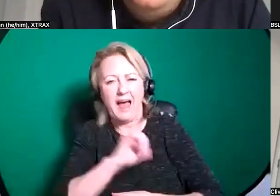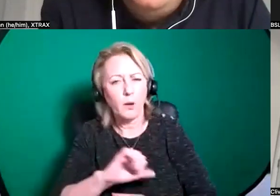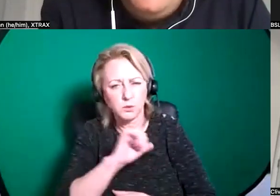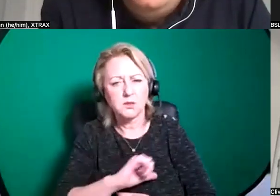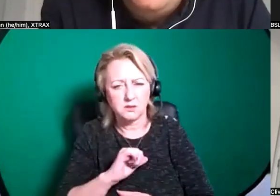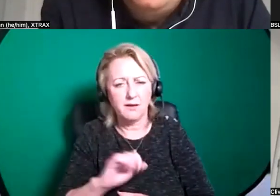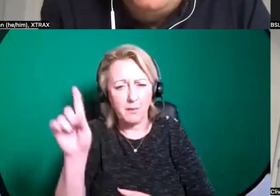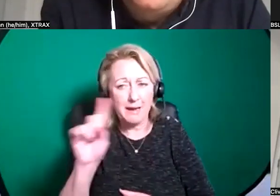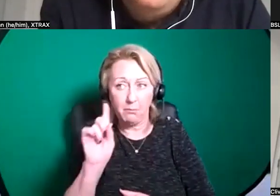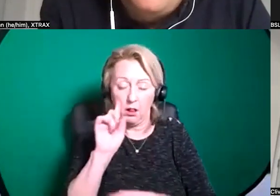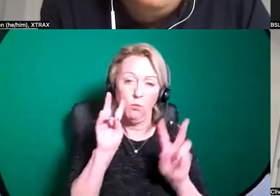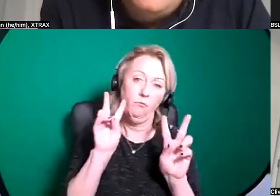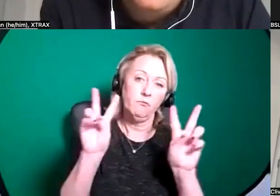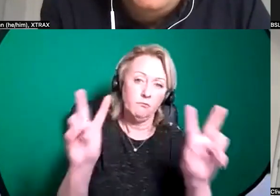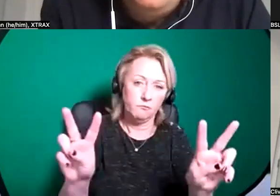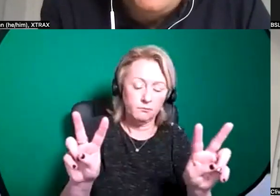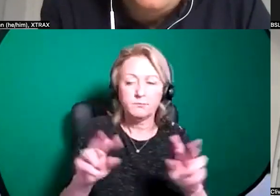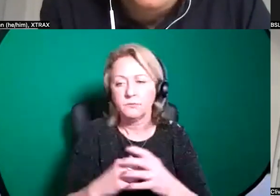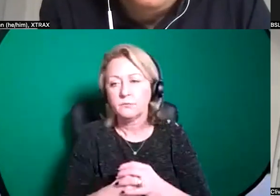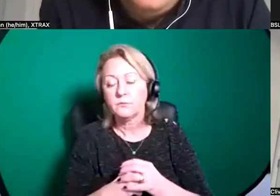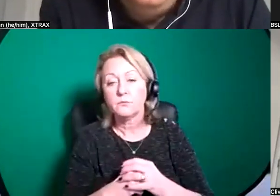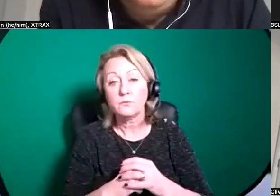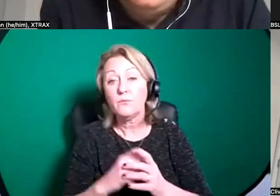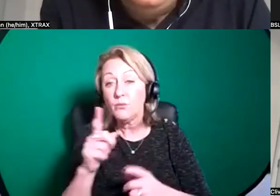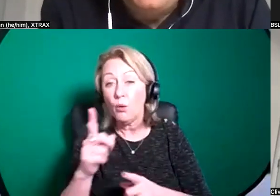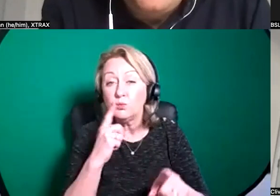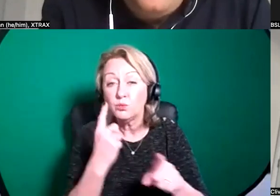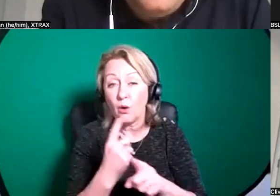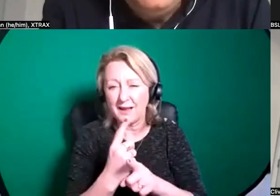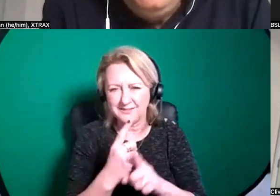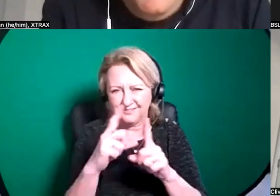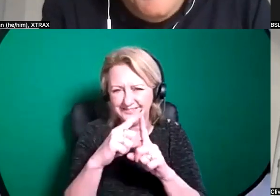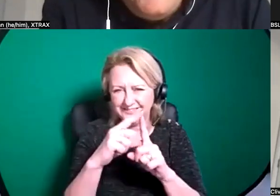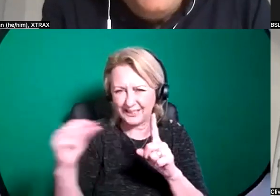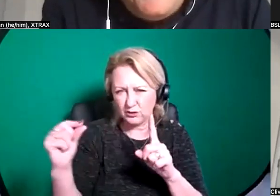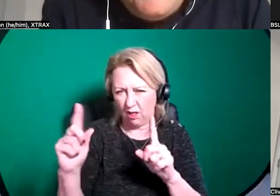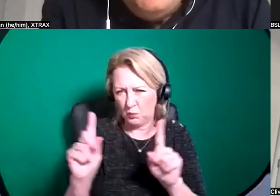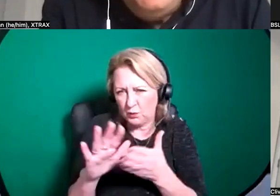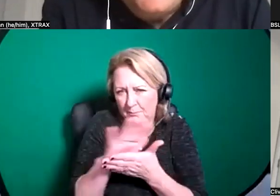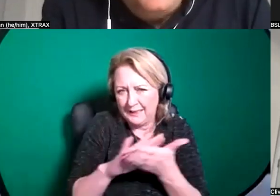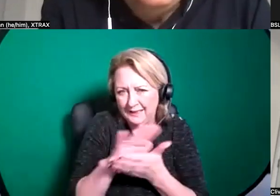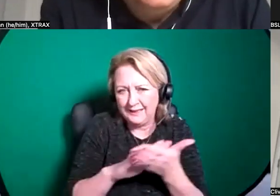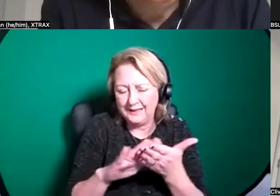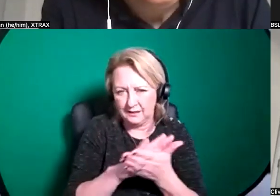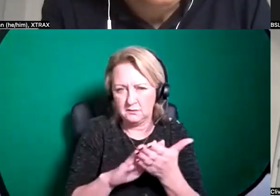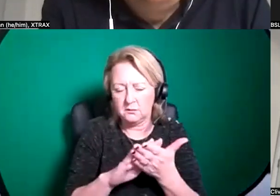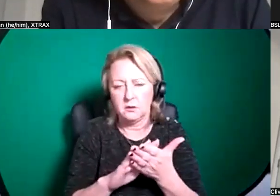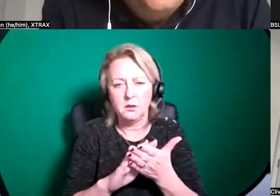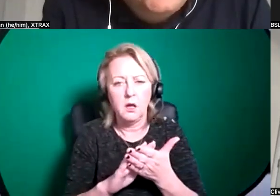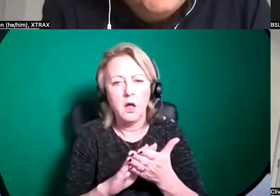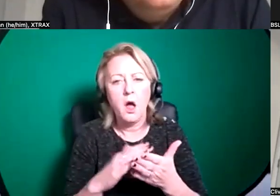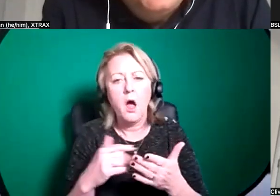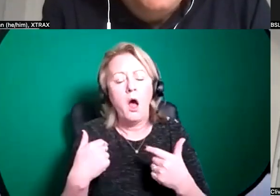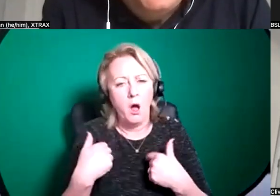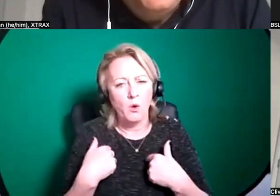and then i think the other kind of part of that question was also about how we define digital work um and we take quite a